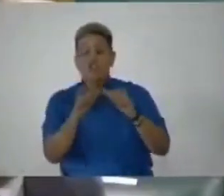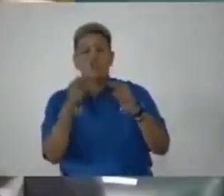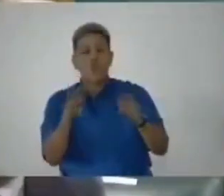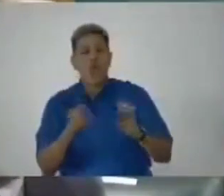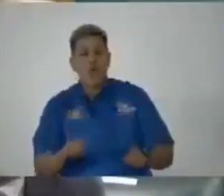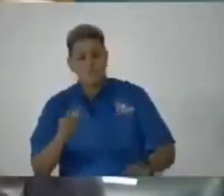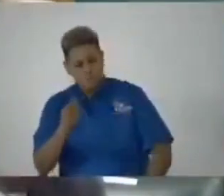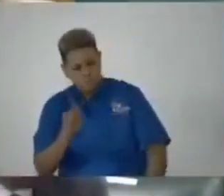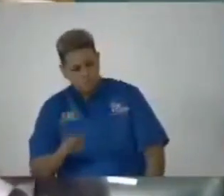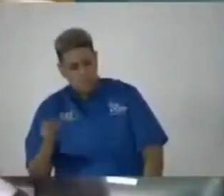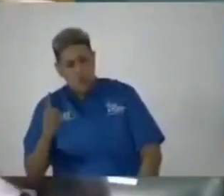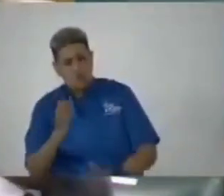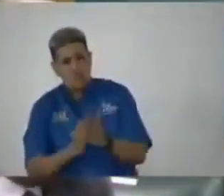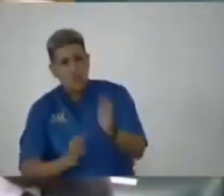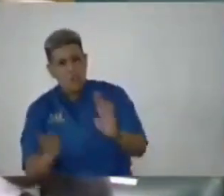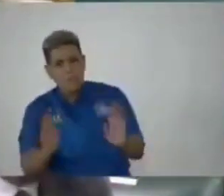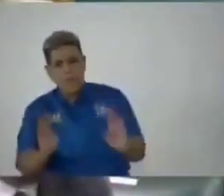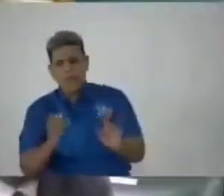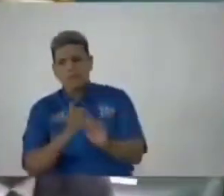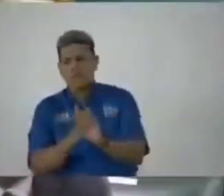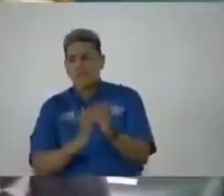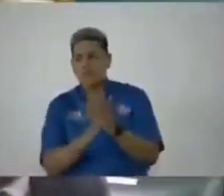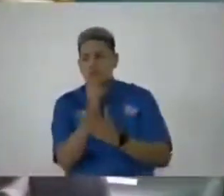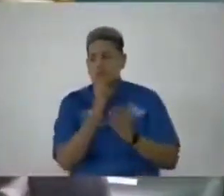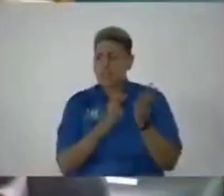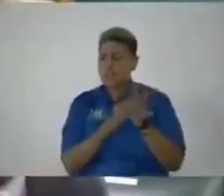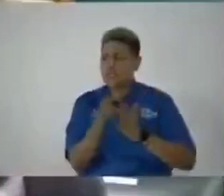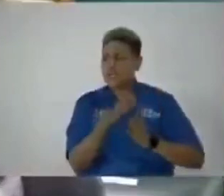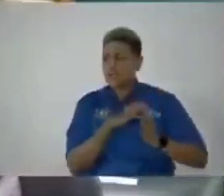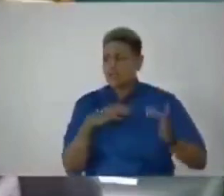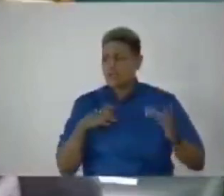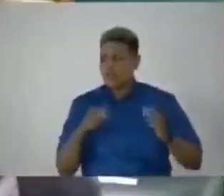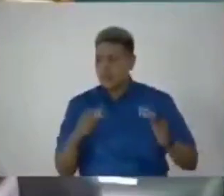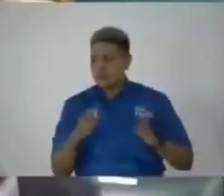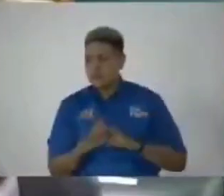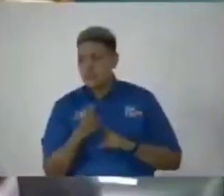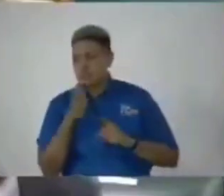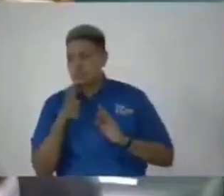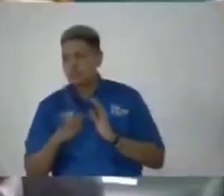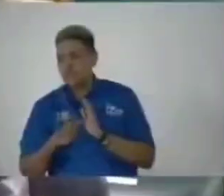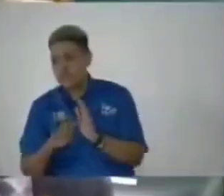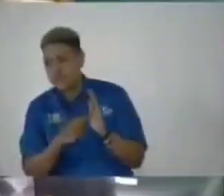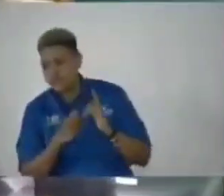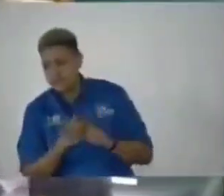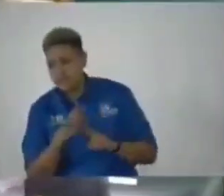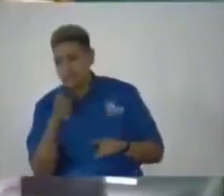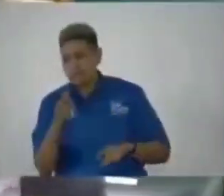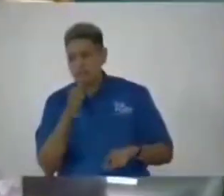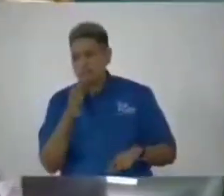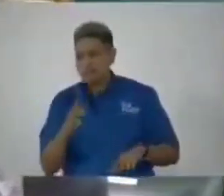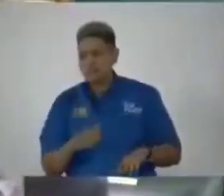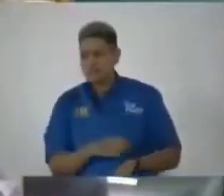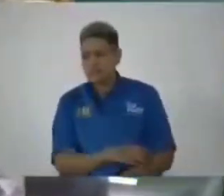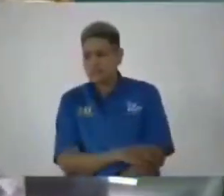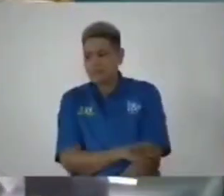where certain behaviors by the Integrity Commission demonstrate that they are not meant.